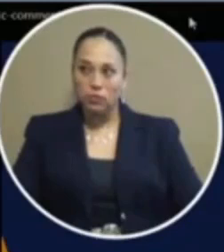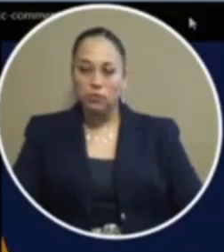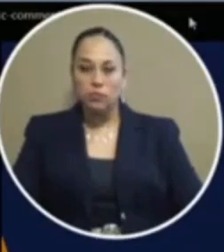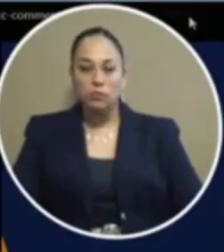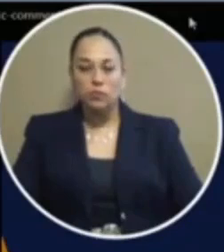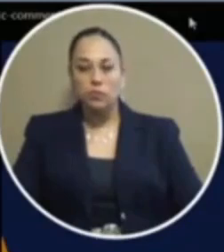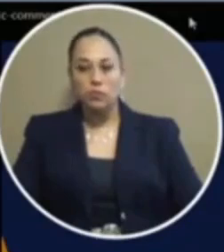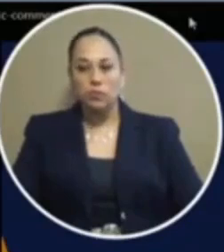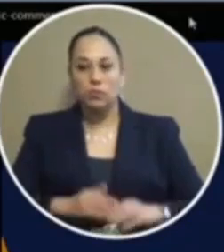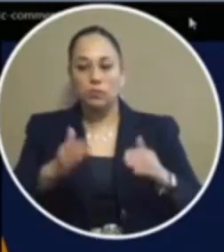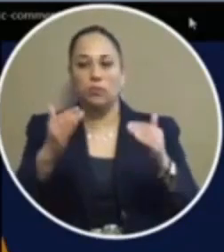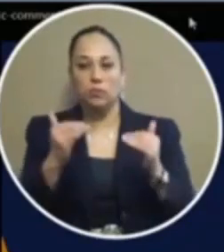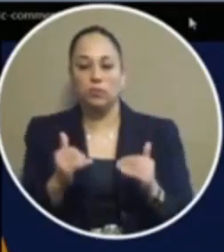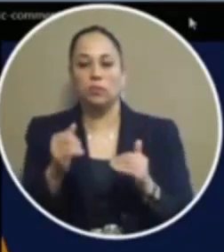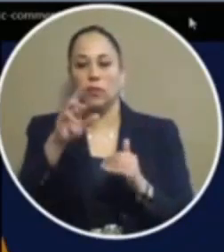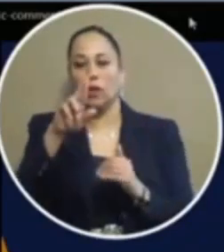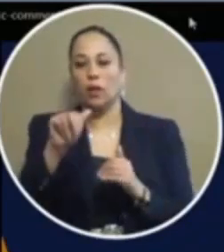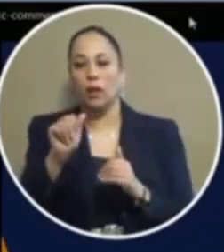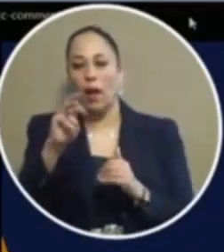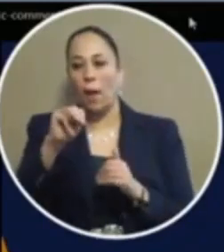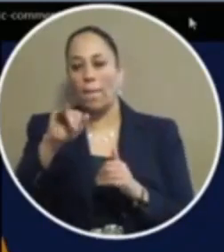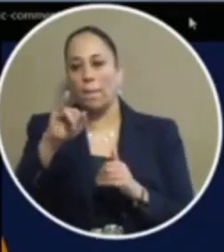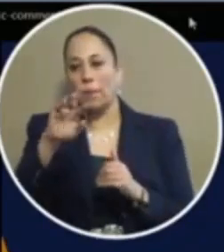we'll move on to francisco ramirez